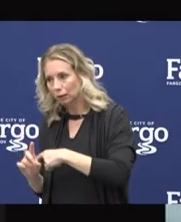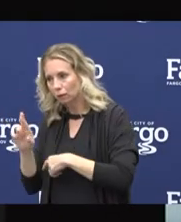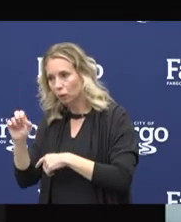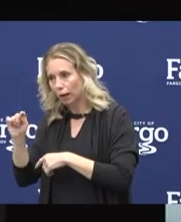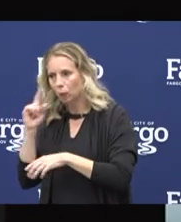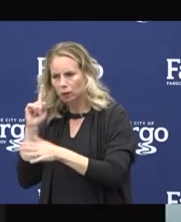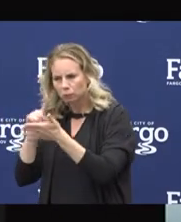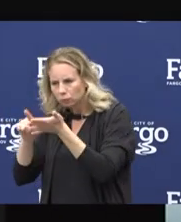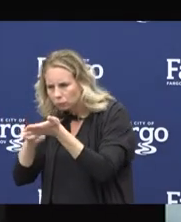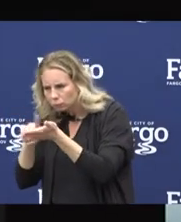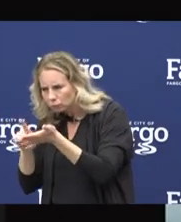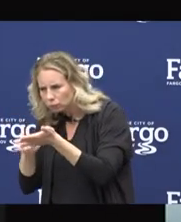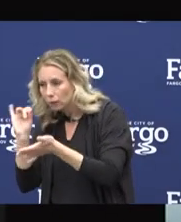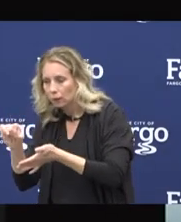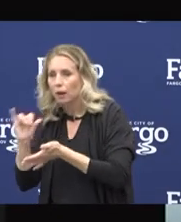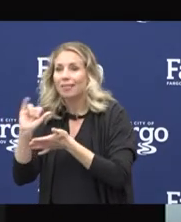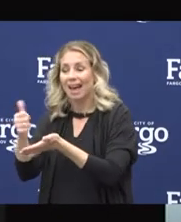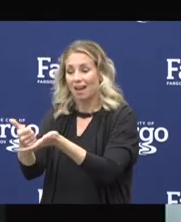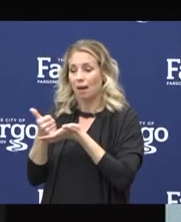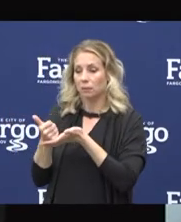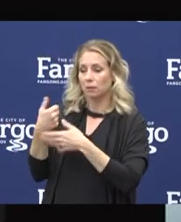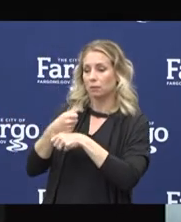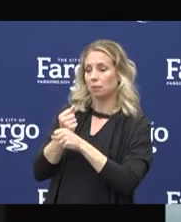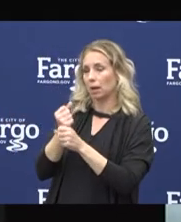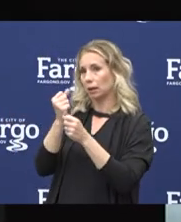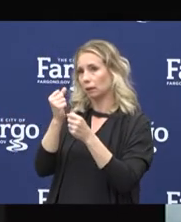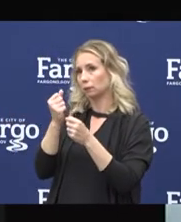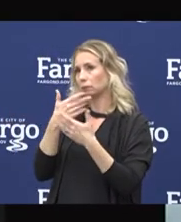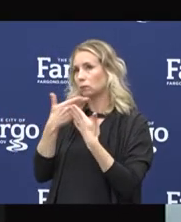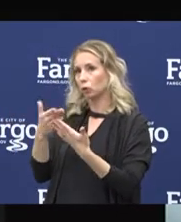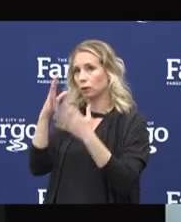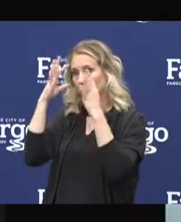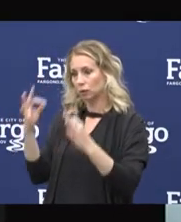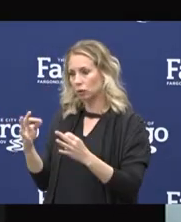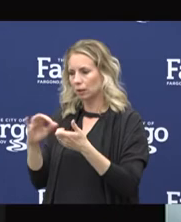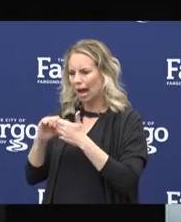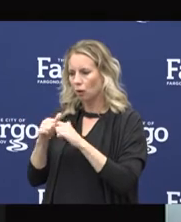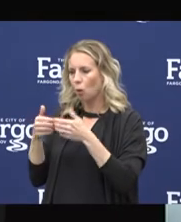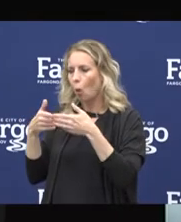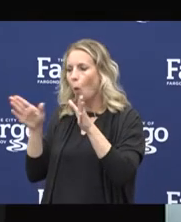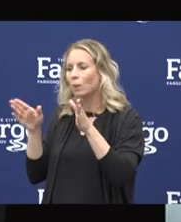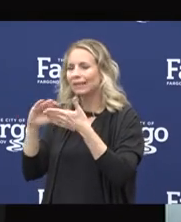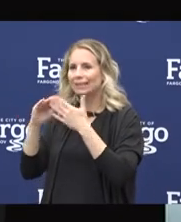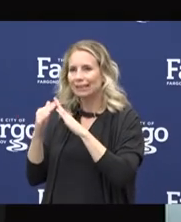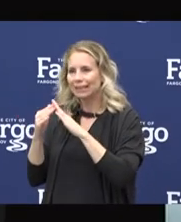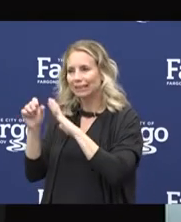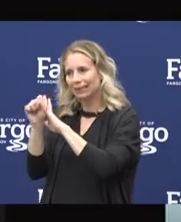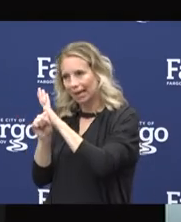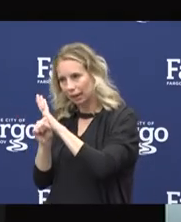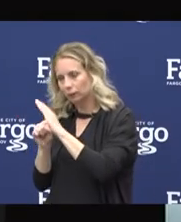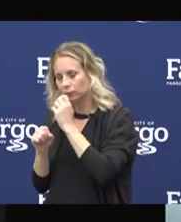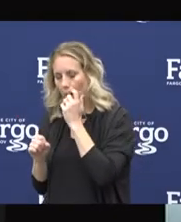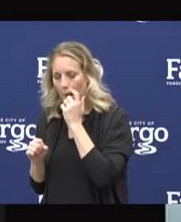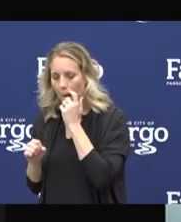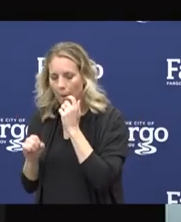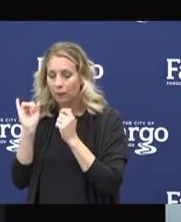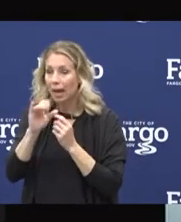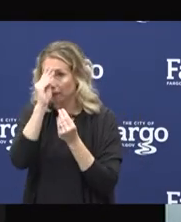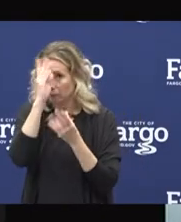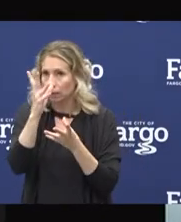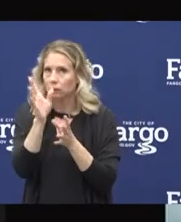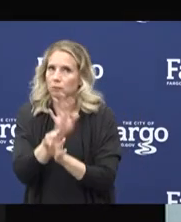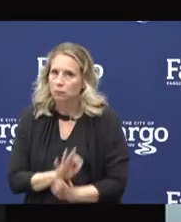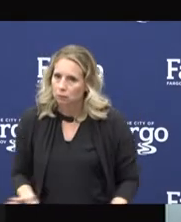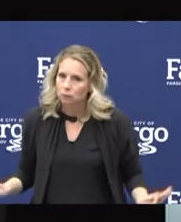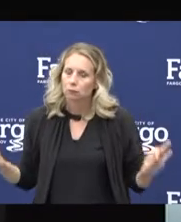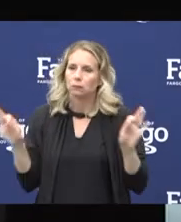on what we're going to do and how we're going to open up the city and the state. So that data is very important, and that